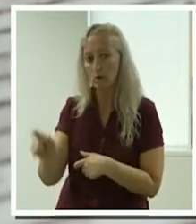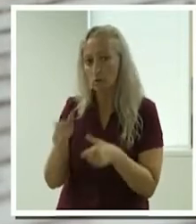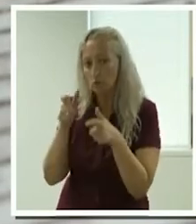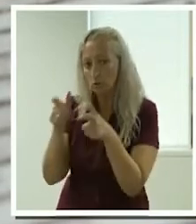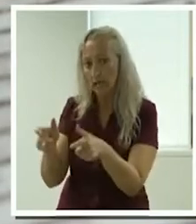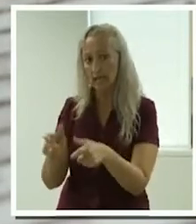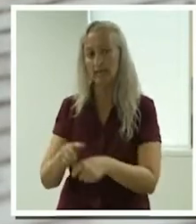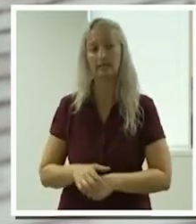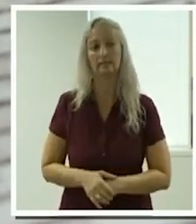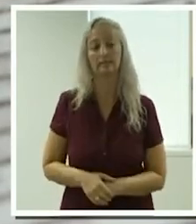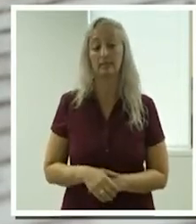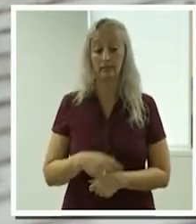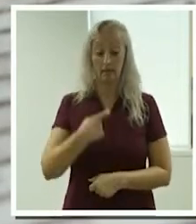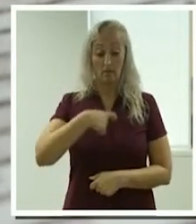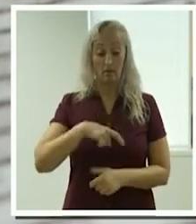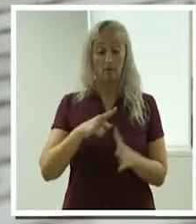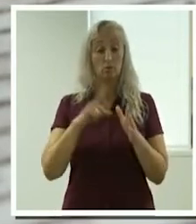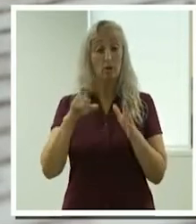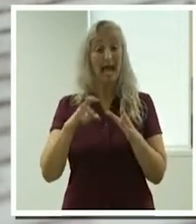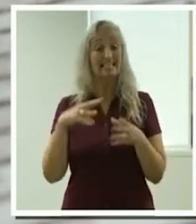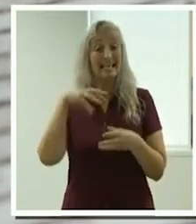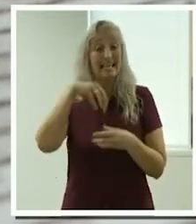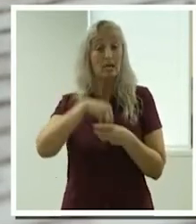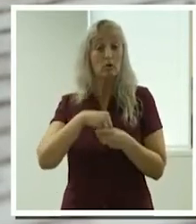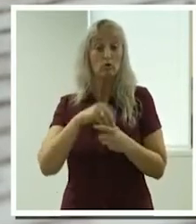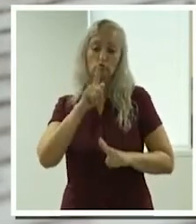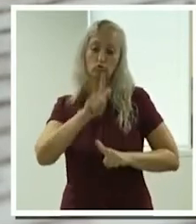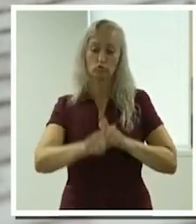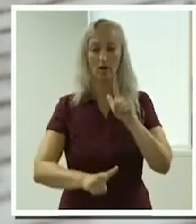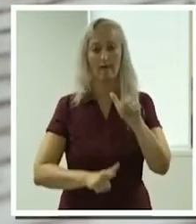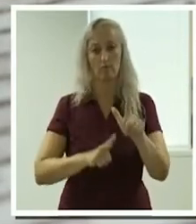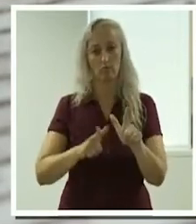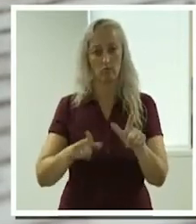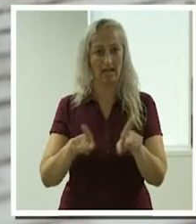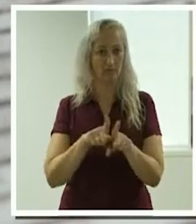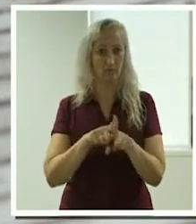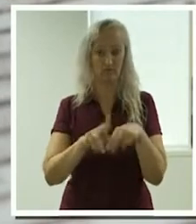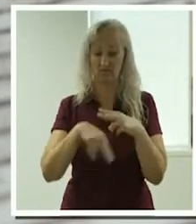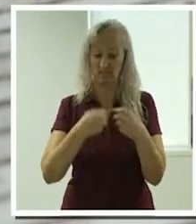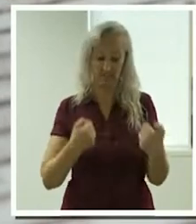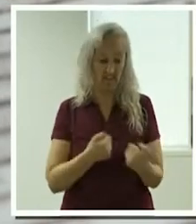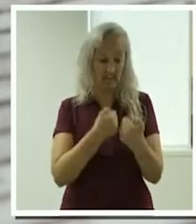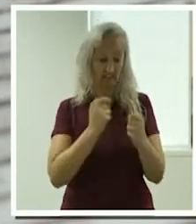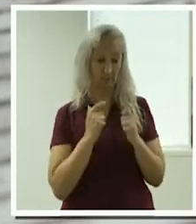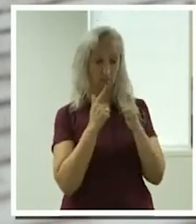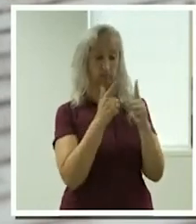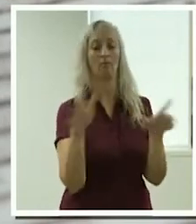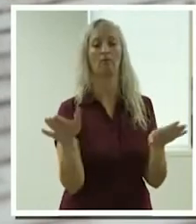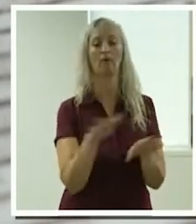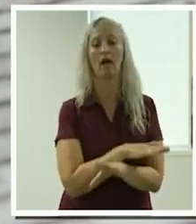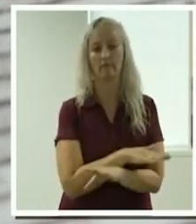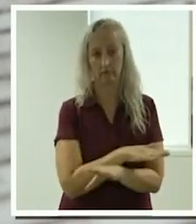Mabel platform also includes journey cover. So you're covered while you're traveling to and from appointments with your clients.